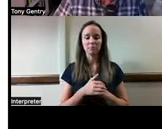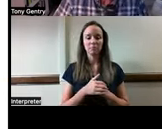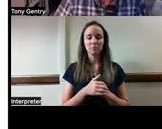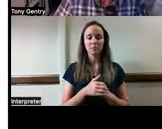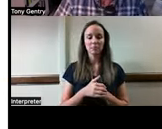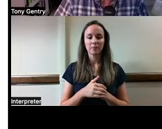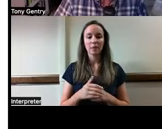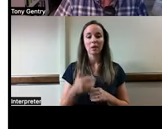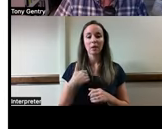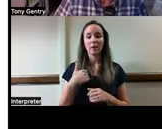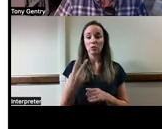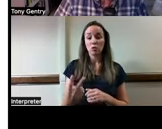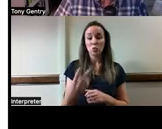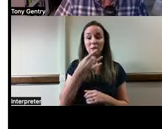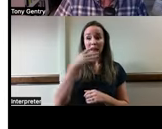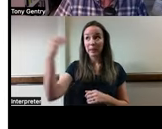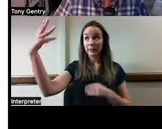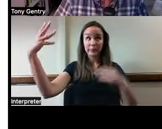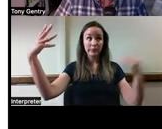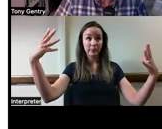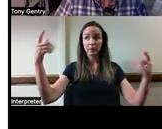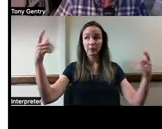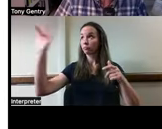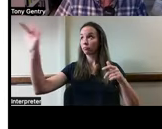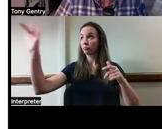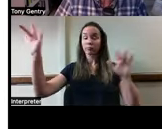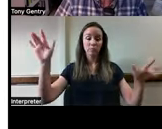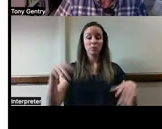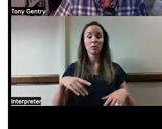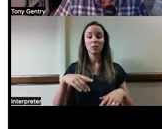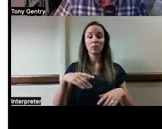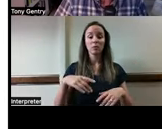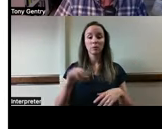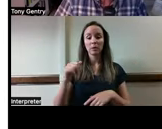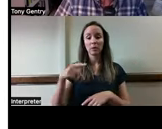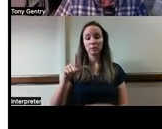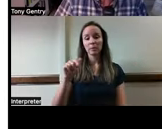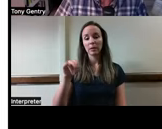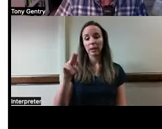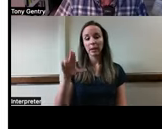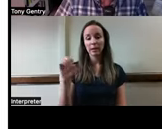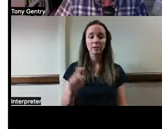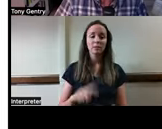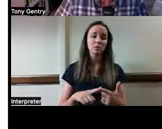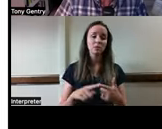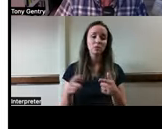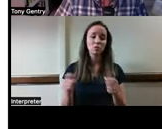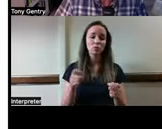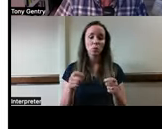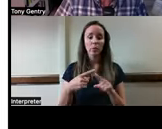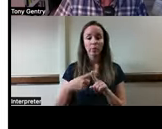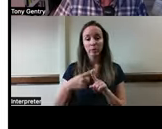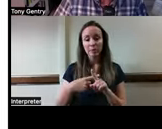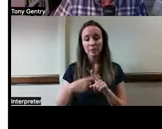control two lights and appliances, auto manage their thermostat and fan, they can voice control their entertainment system,